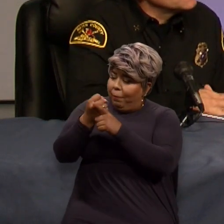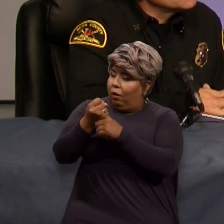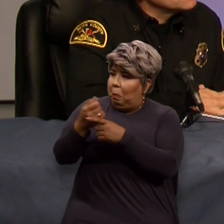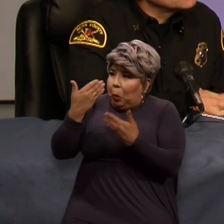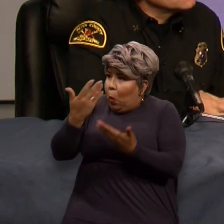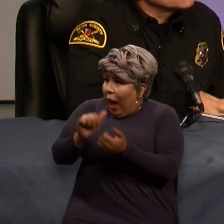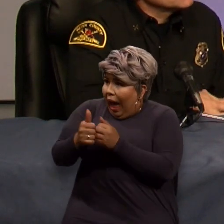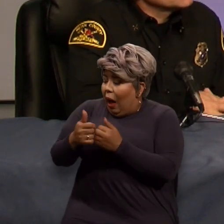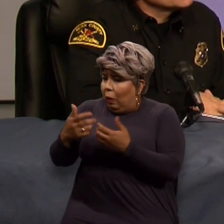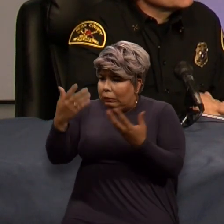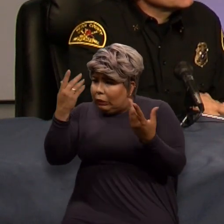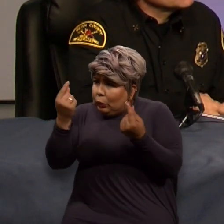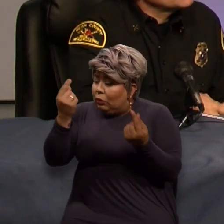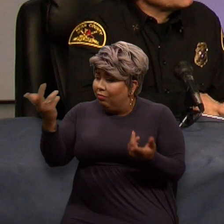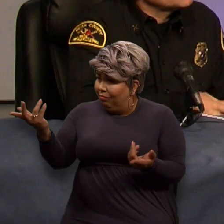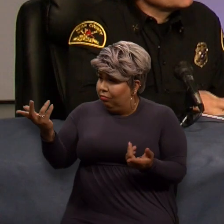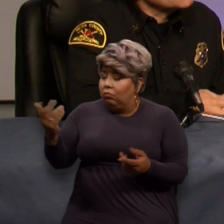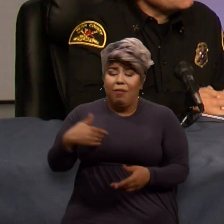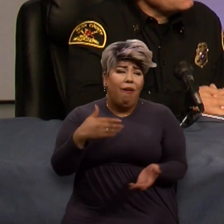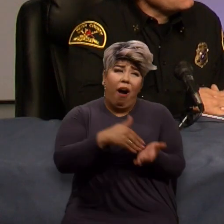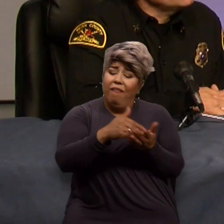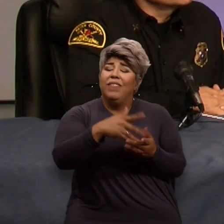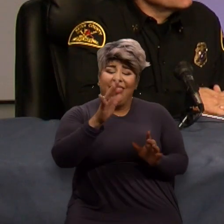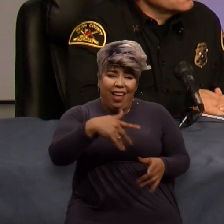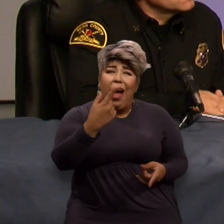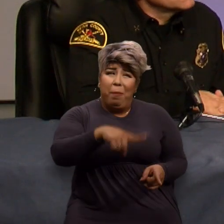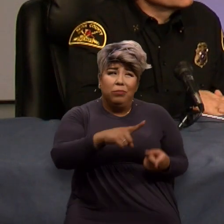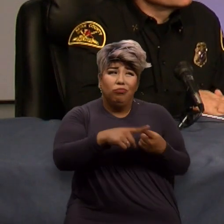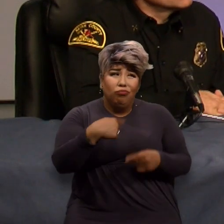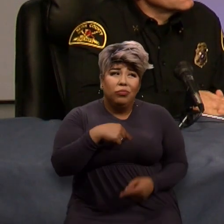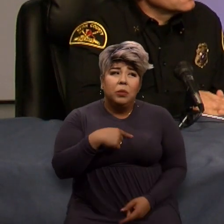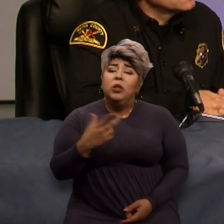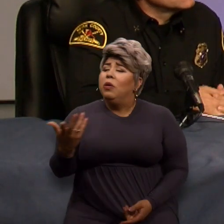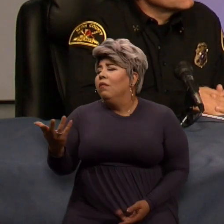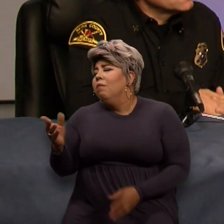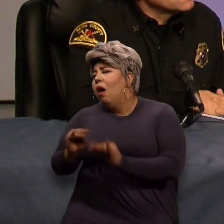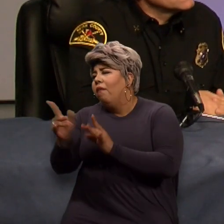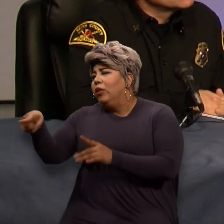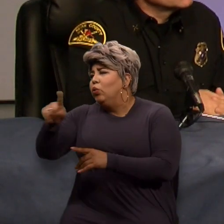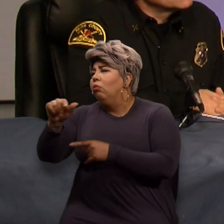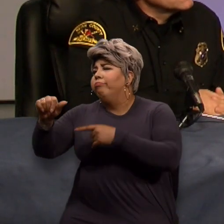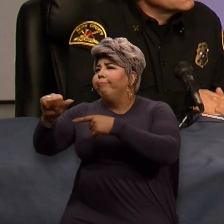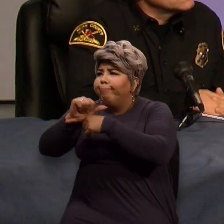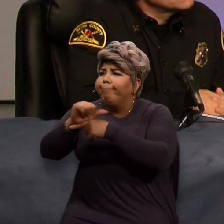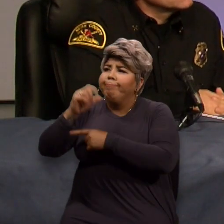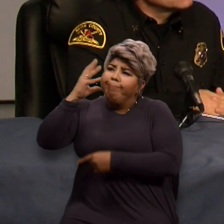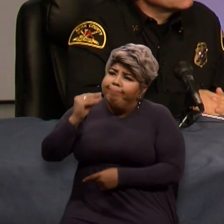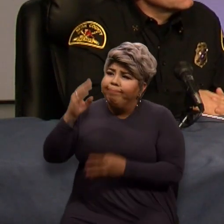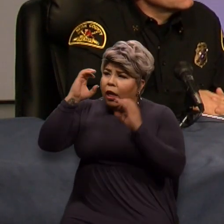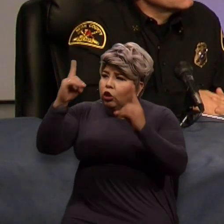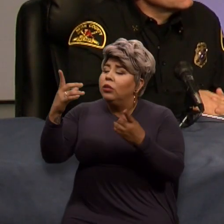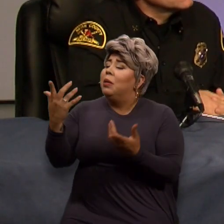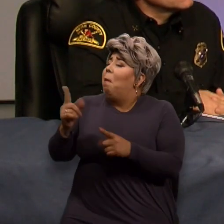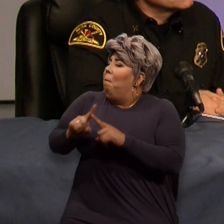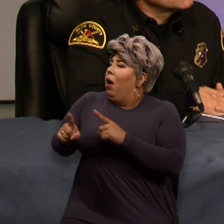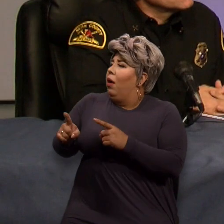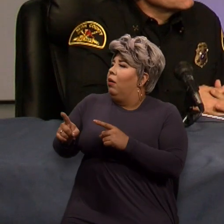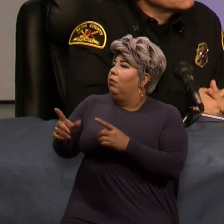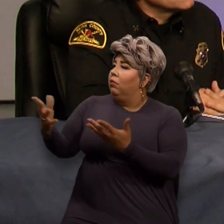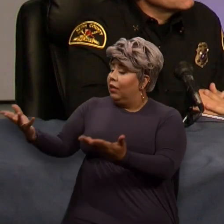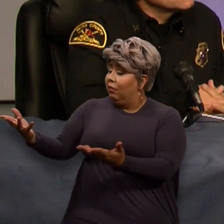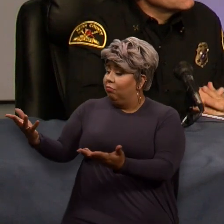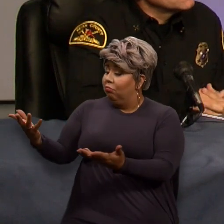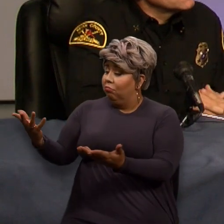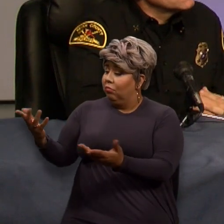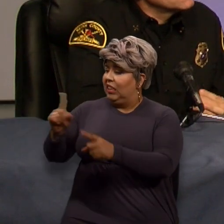And how does that impact the, I mean, I know you're trained, obviously, to deal with those situations, but what is the difference for you when you